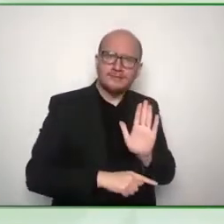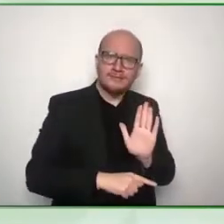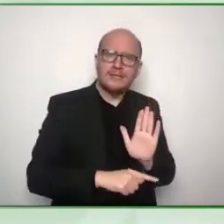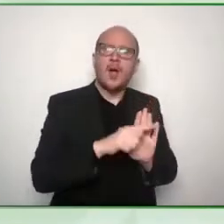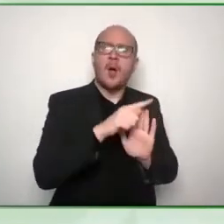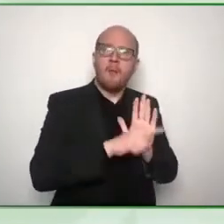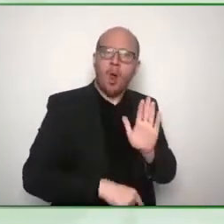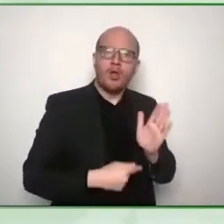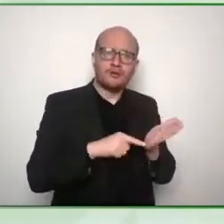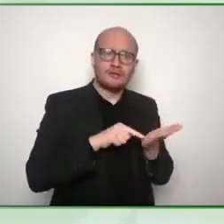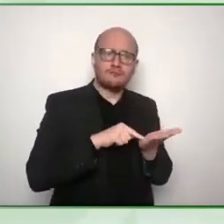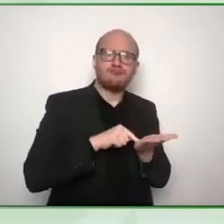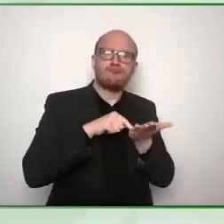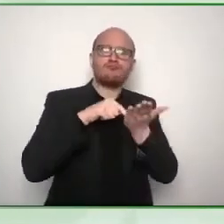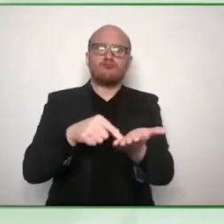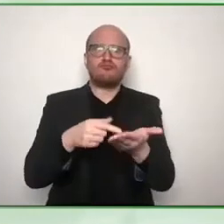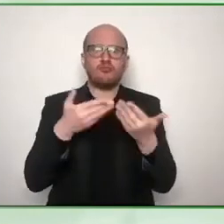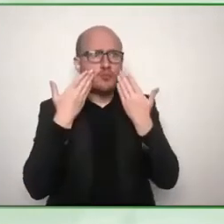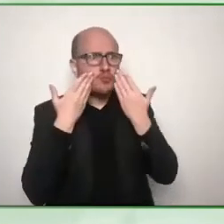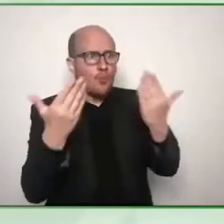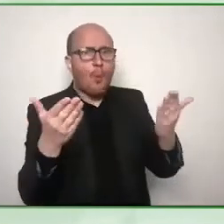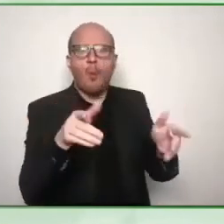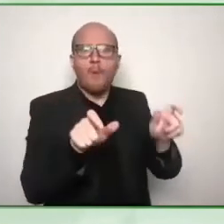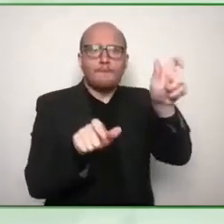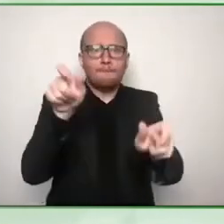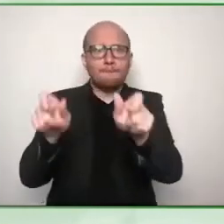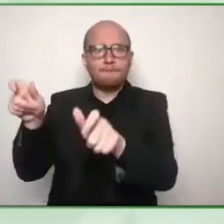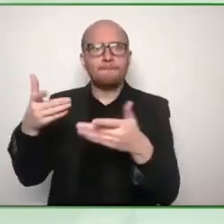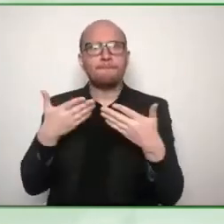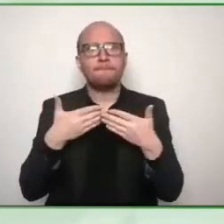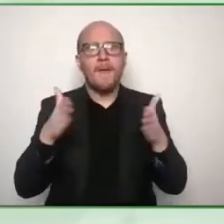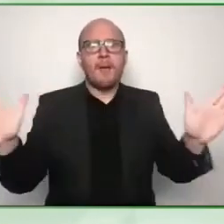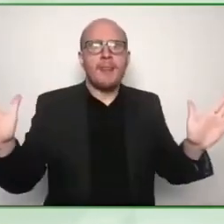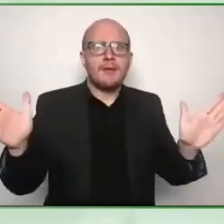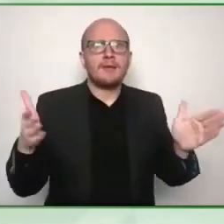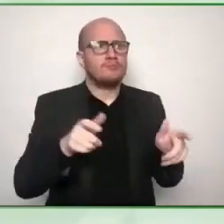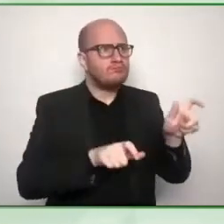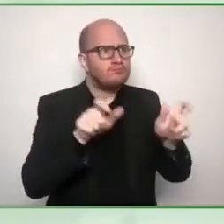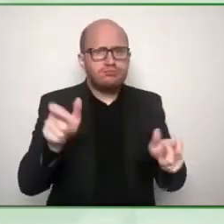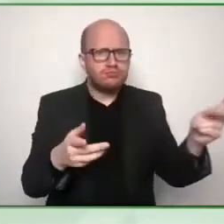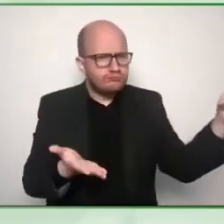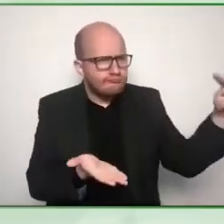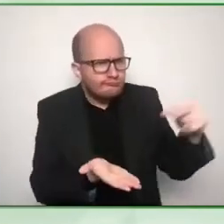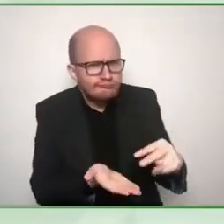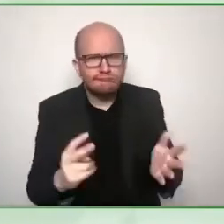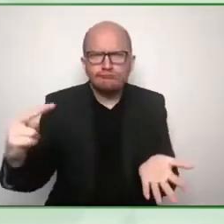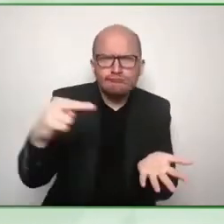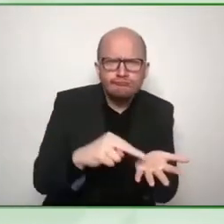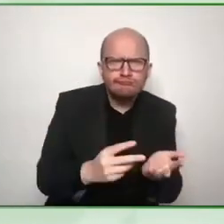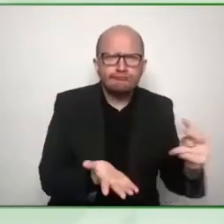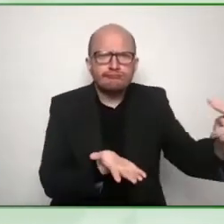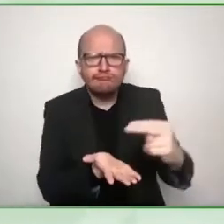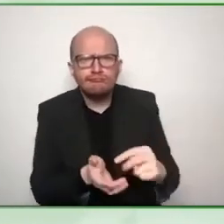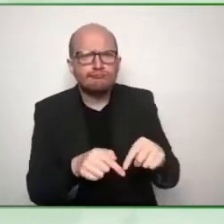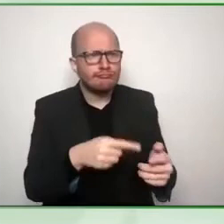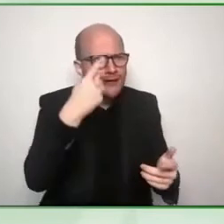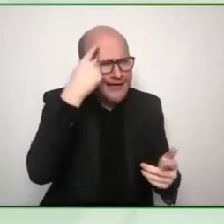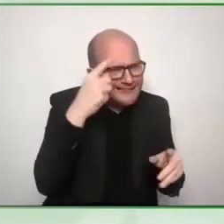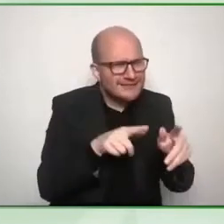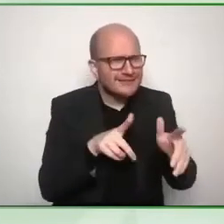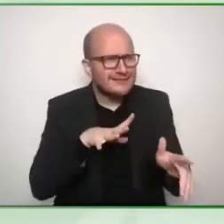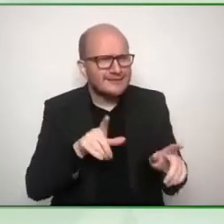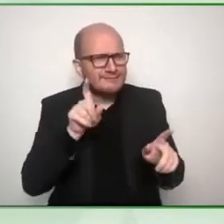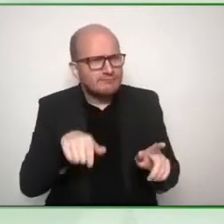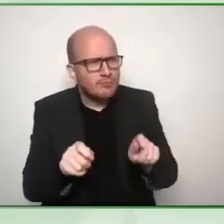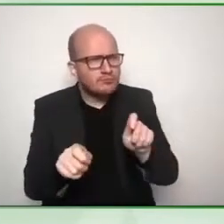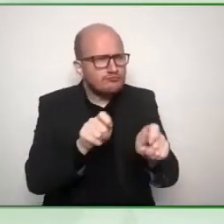sorry um your say subscribers and your say is our digital engagement platform for south australian government um